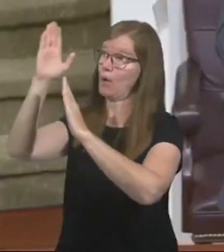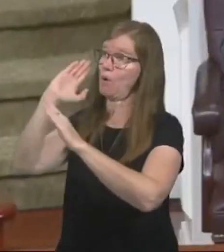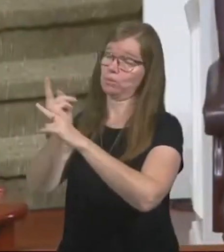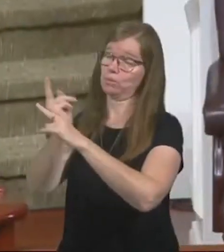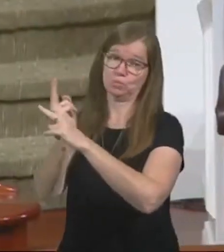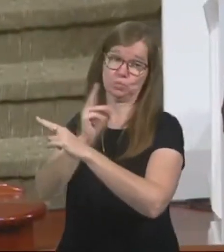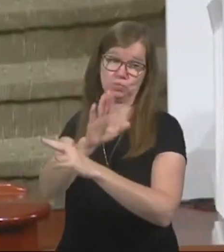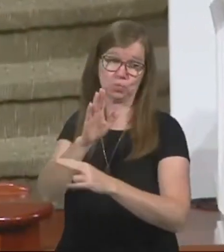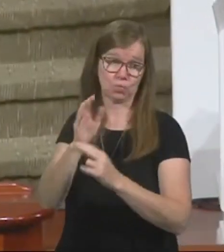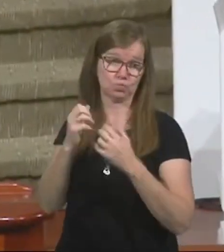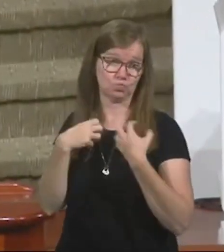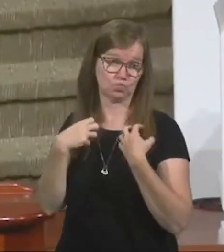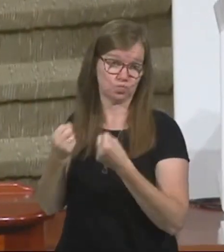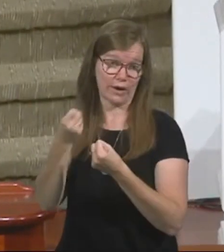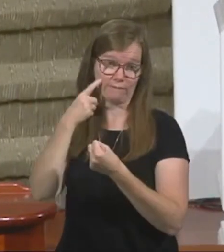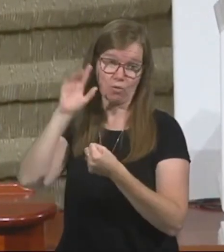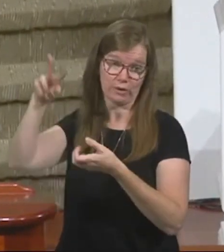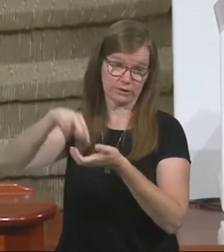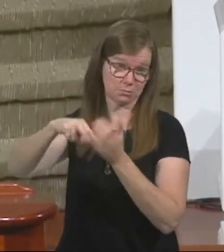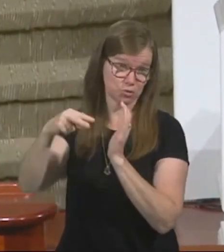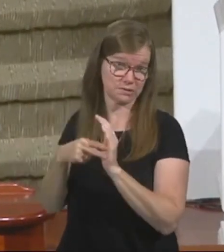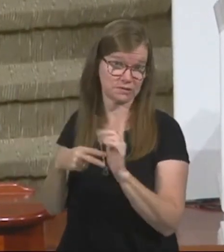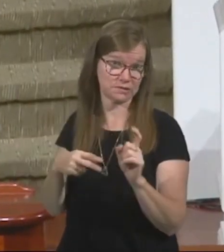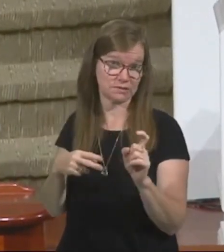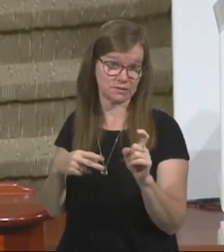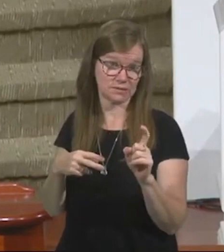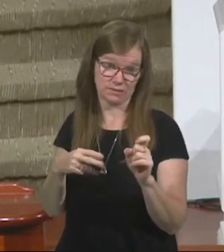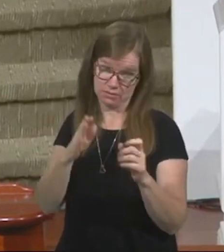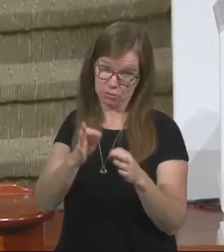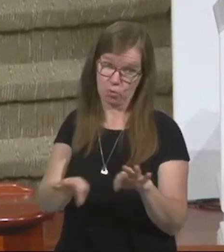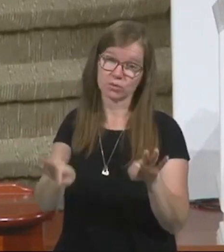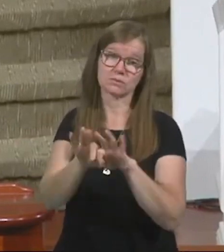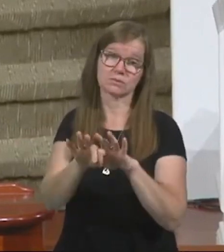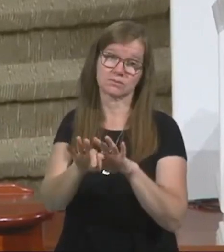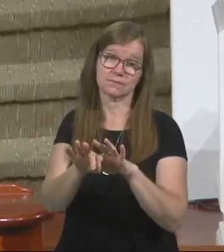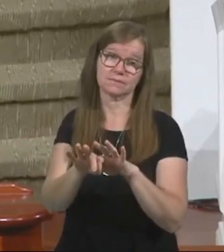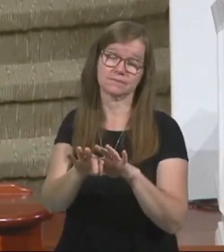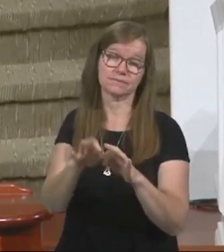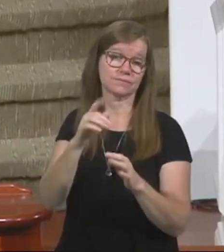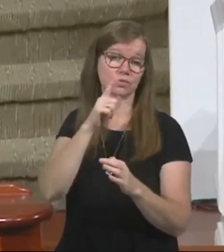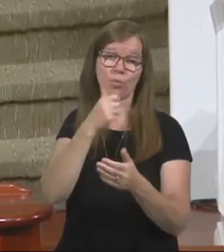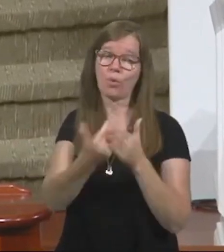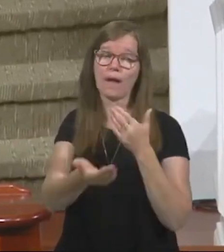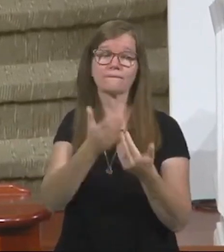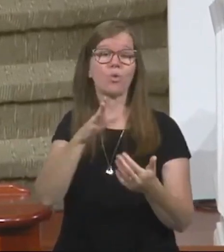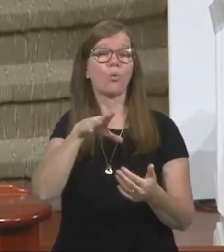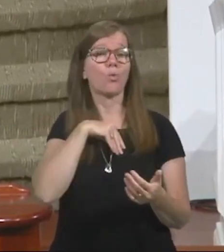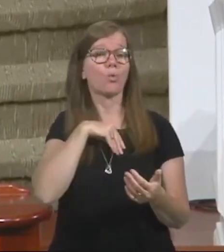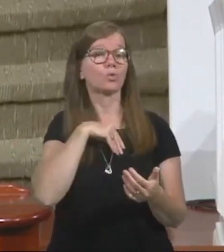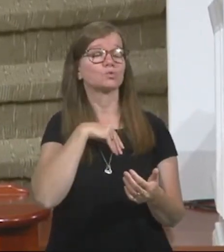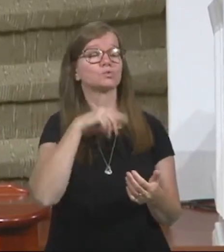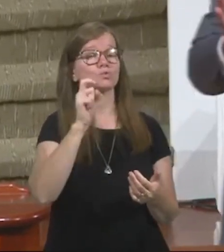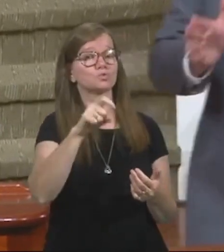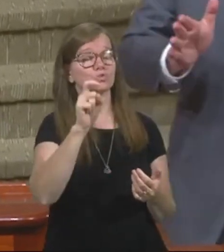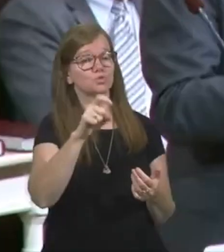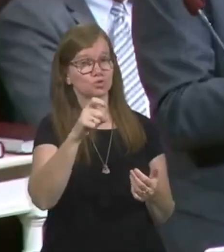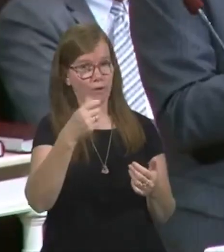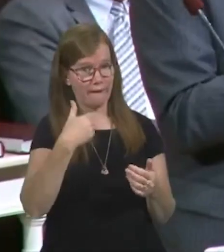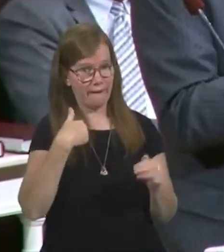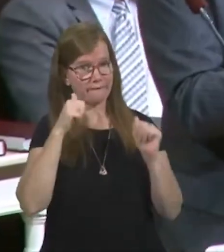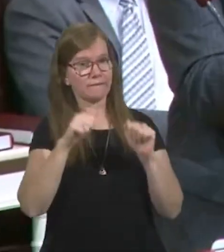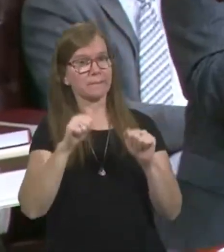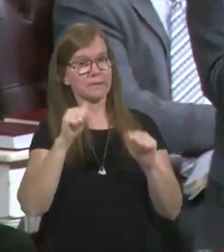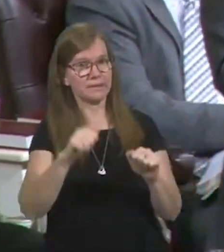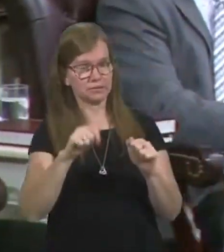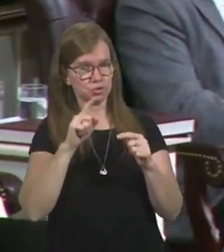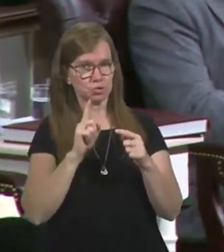use your strengths for his eternal purposes? That's going to be important because whoever the owner is should have the ability